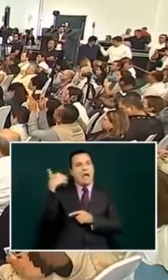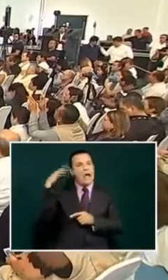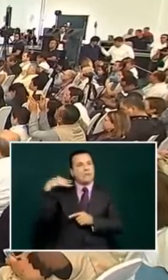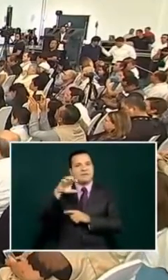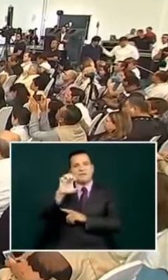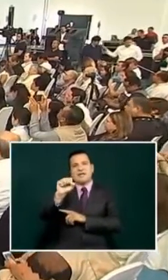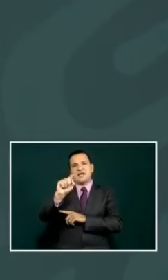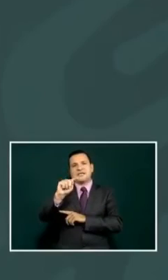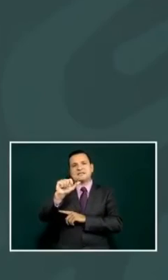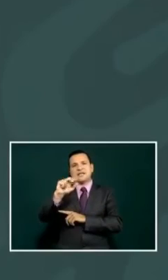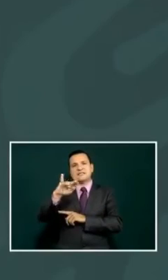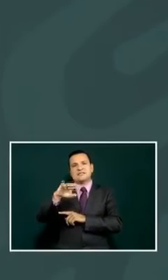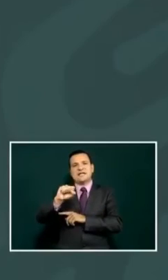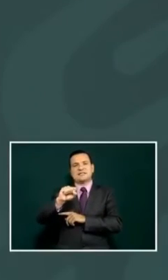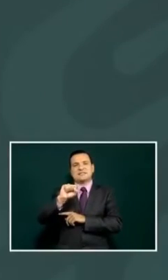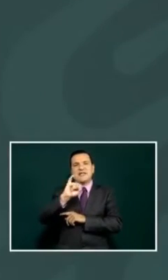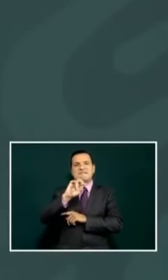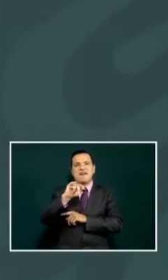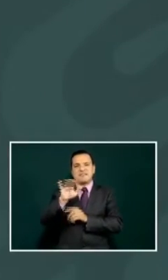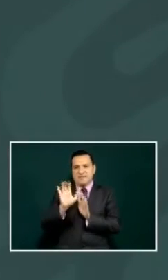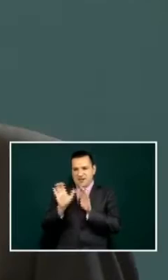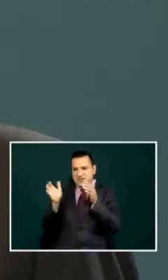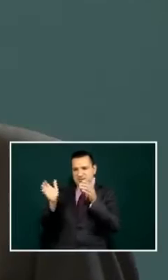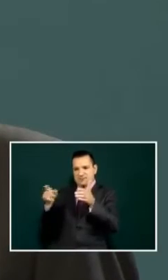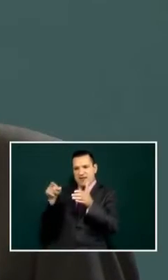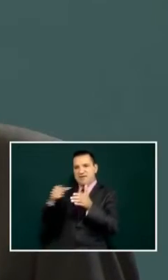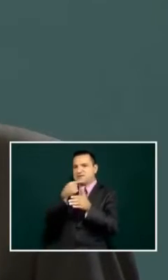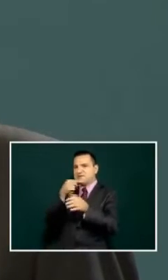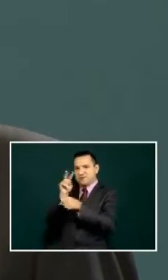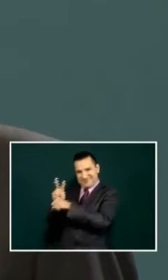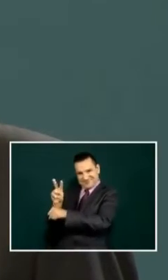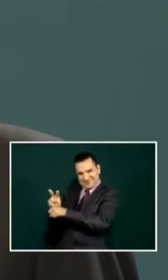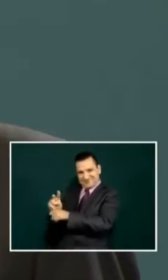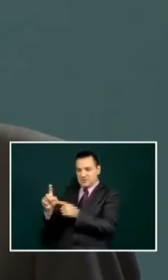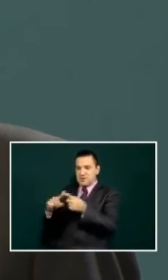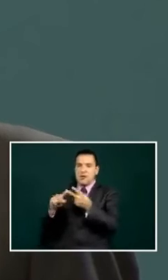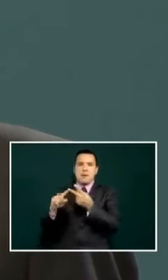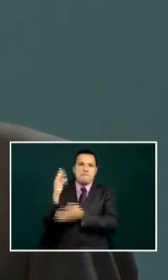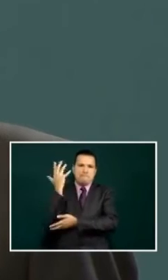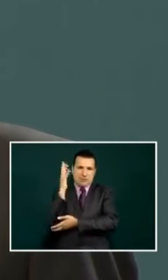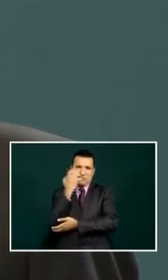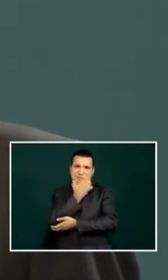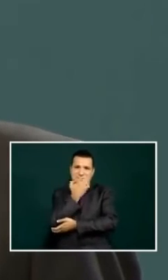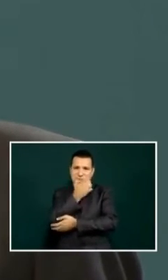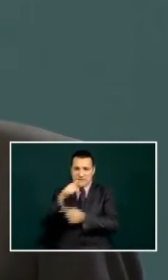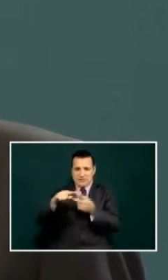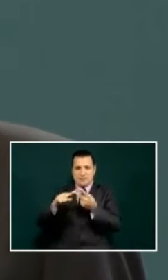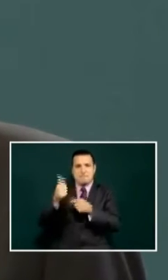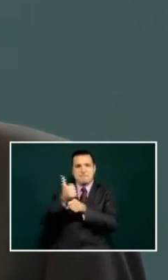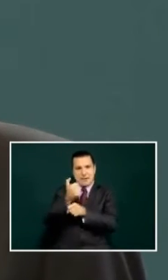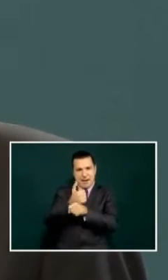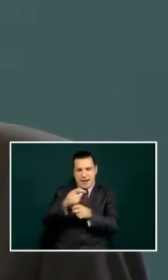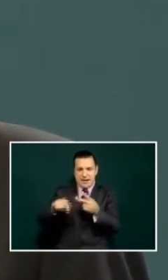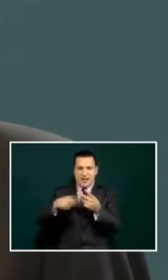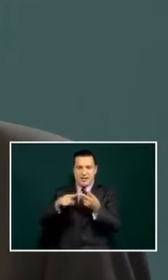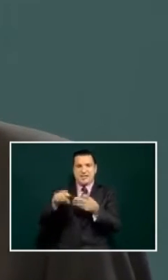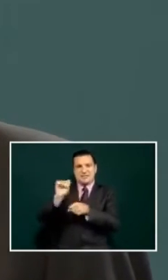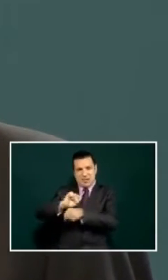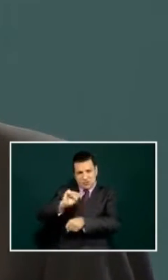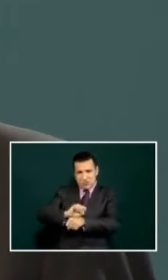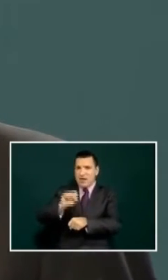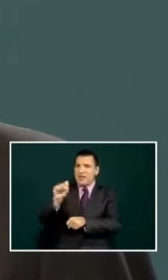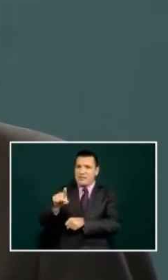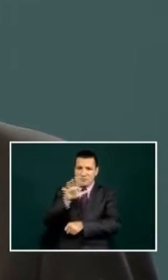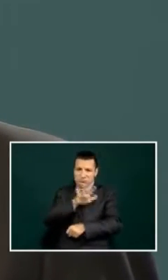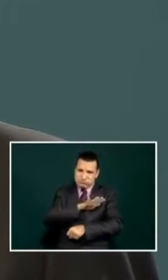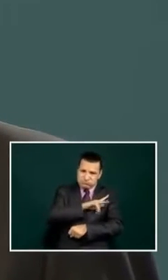to the um like preschools and uh like places